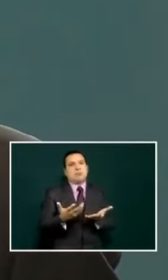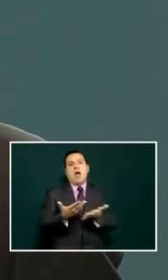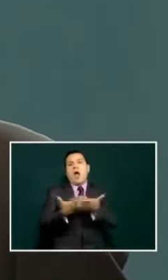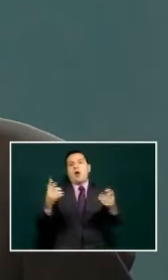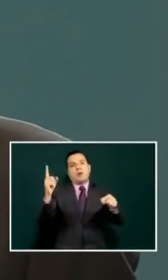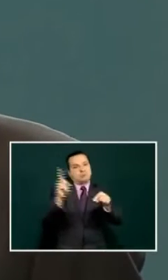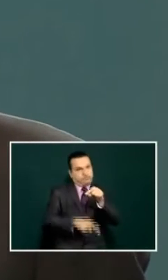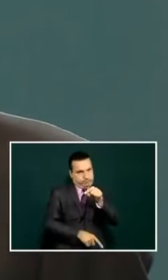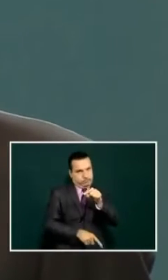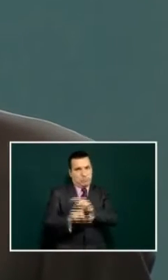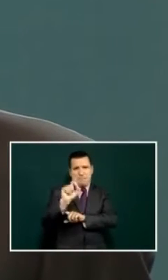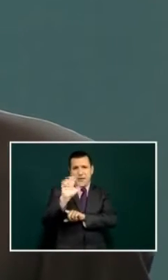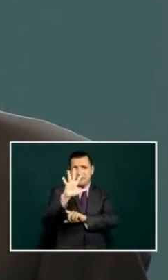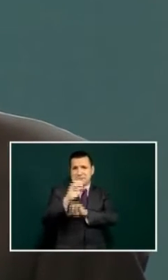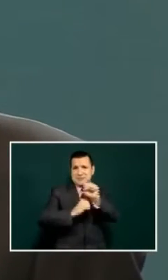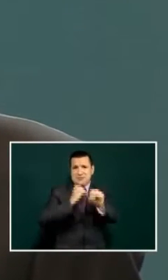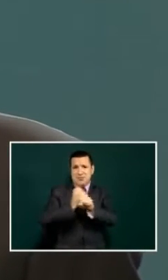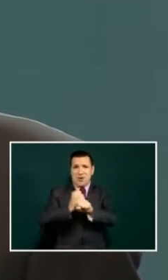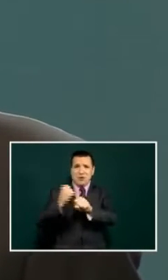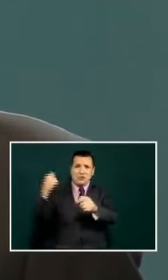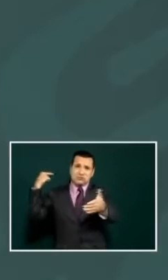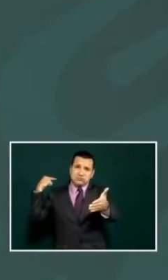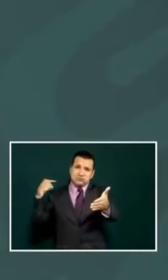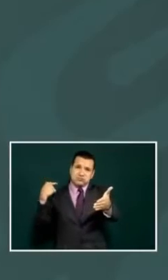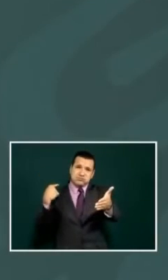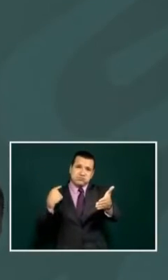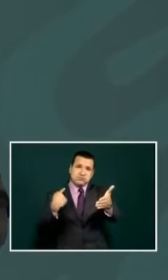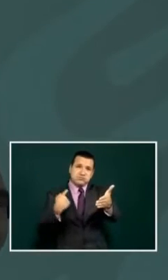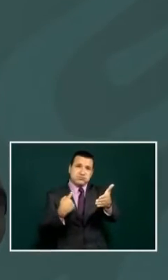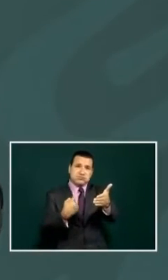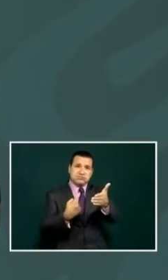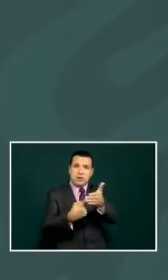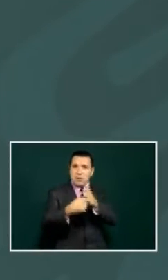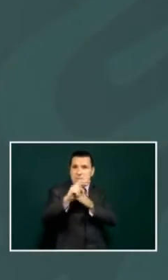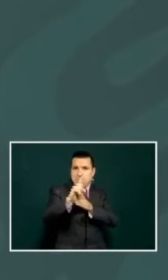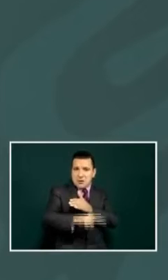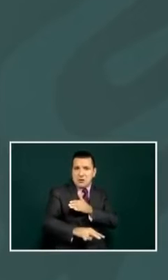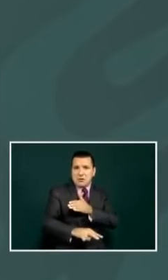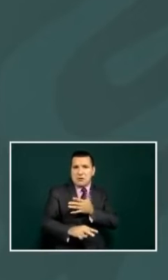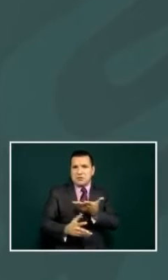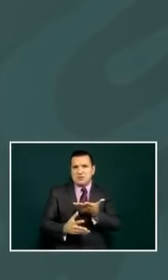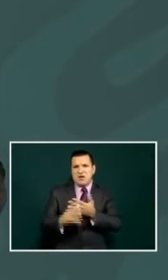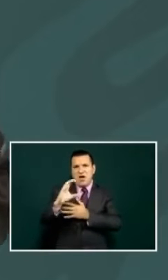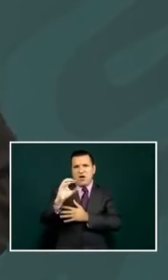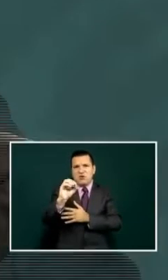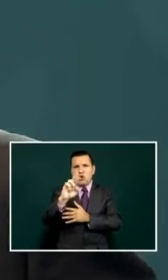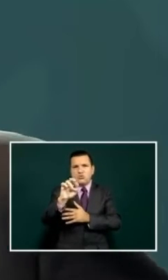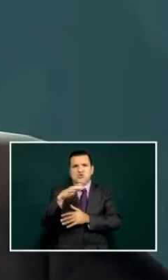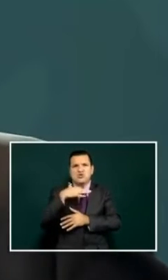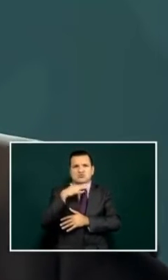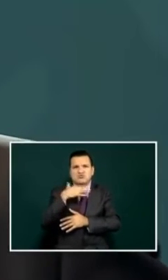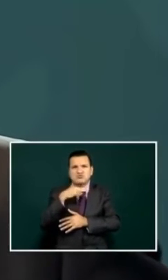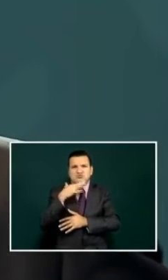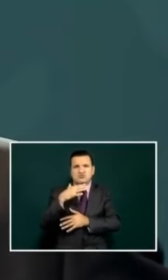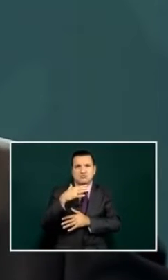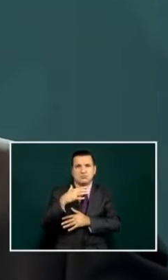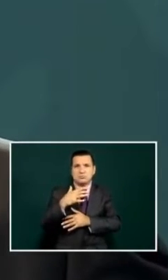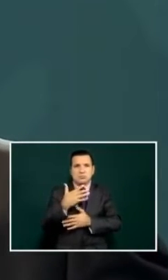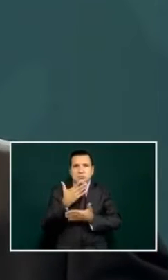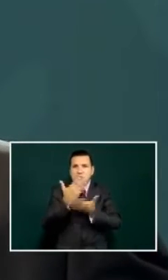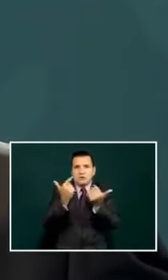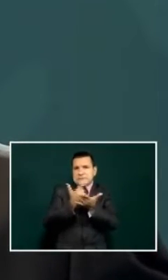would it it would be unbelievable that for 25 years they did not consider